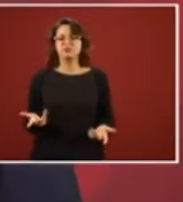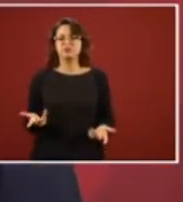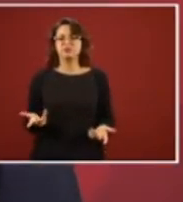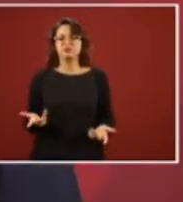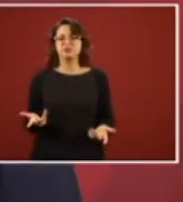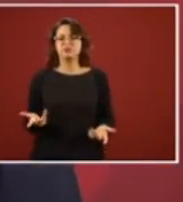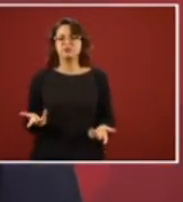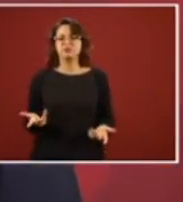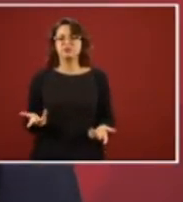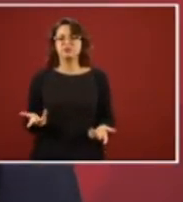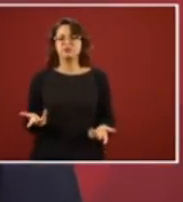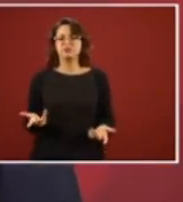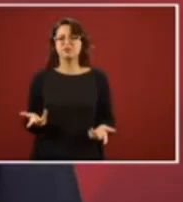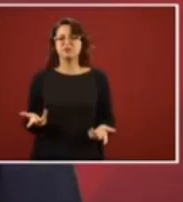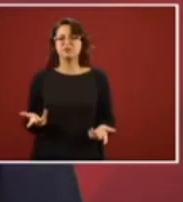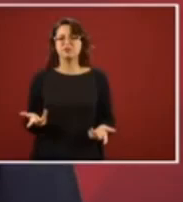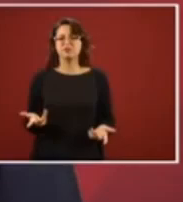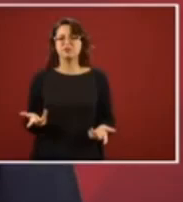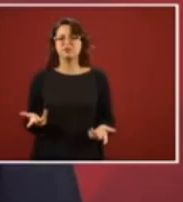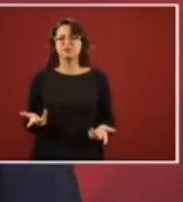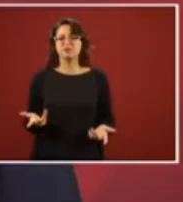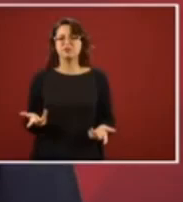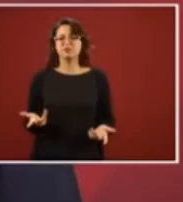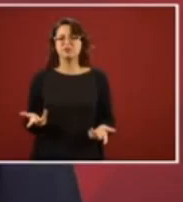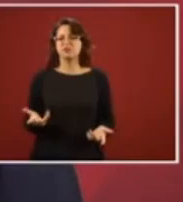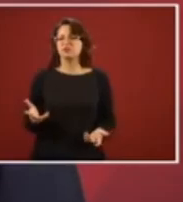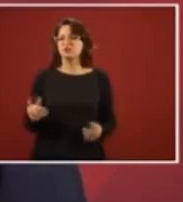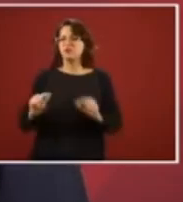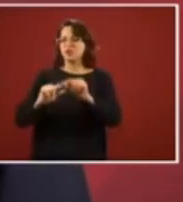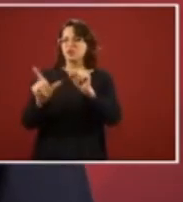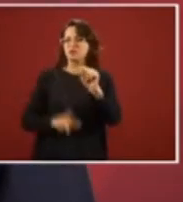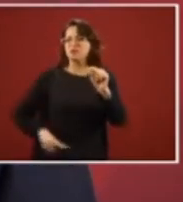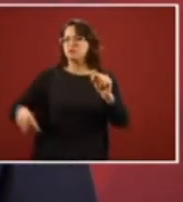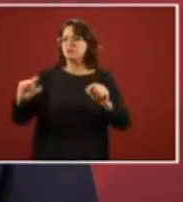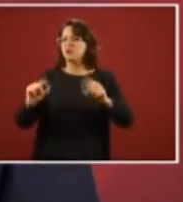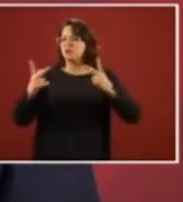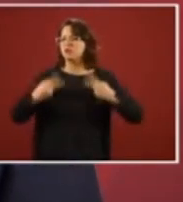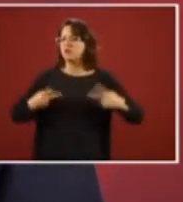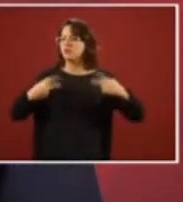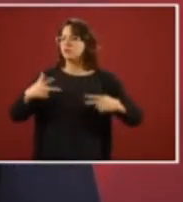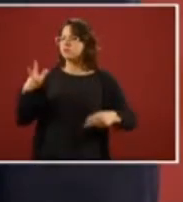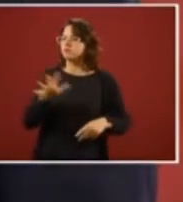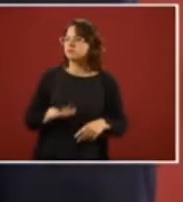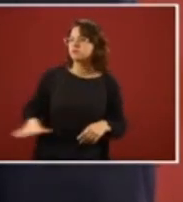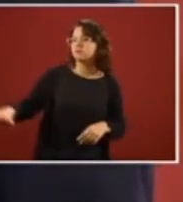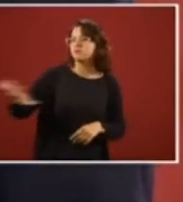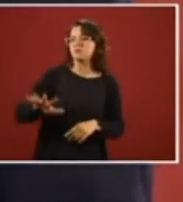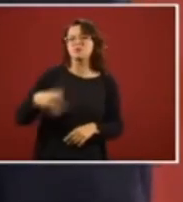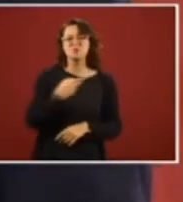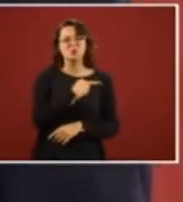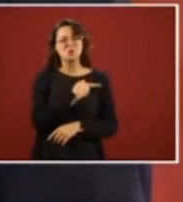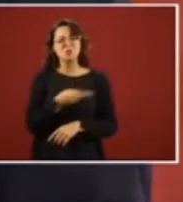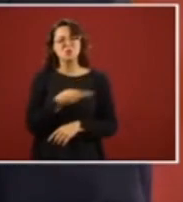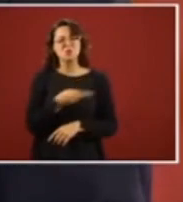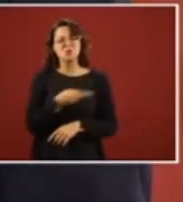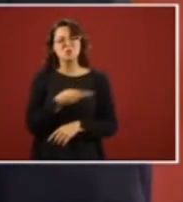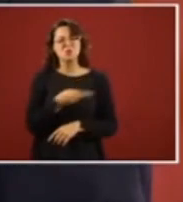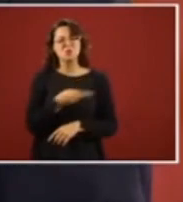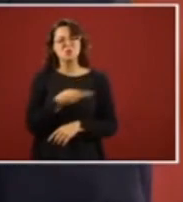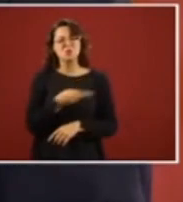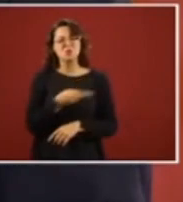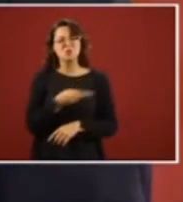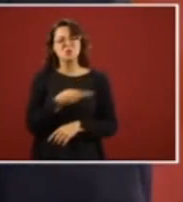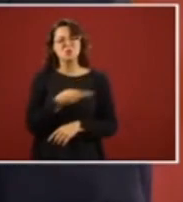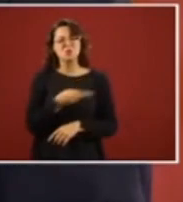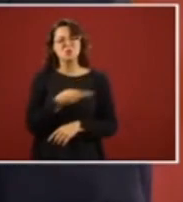And they have nothing to do with the reality of poverty that